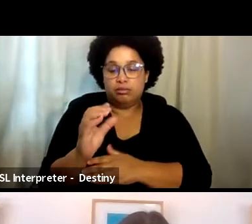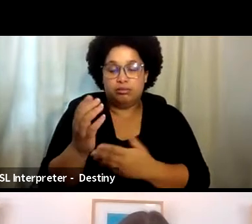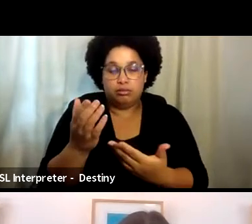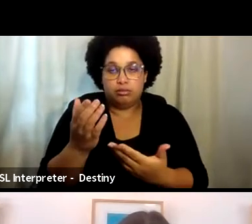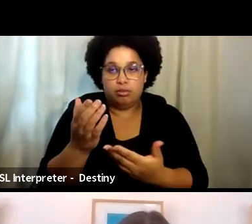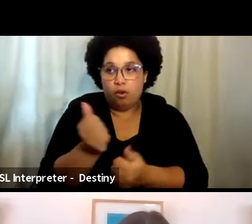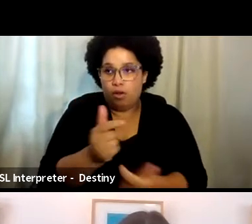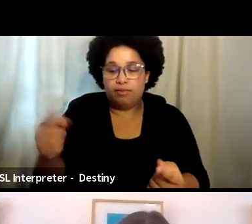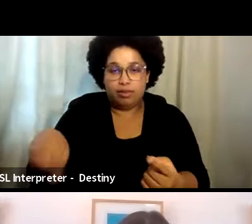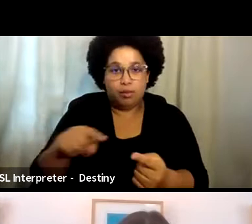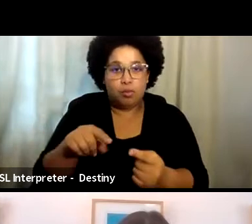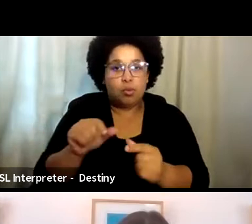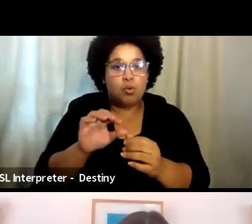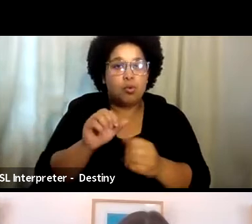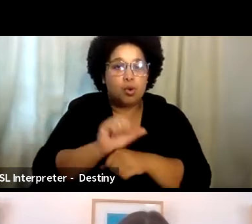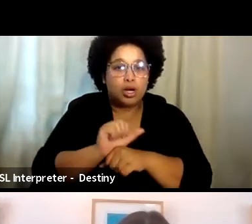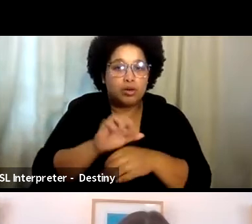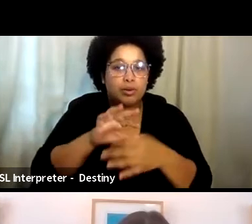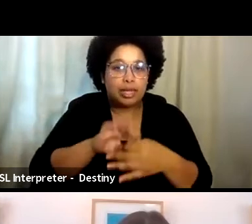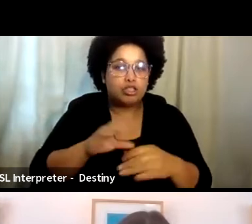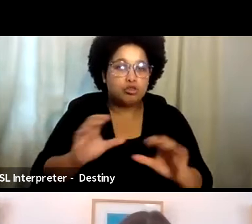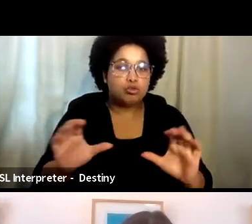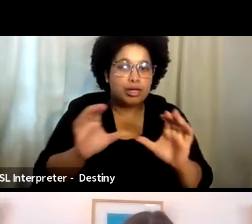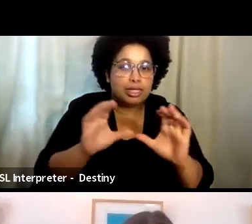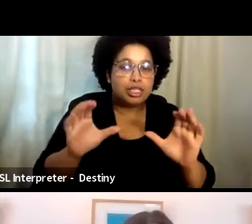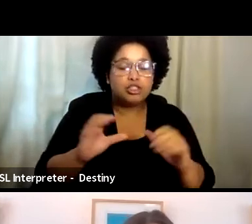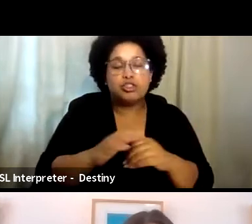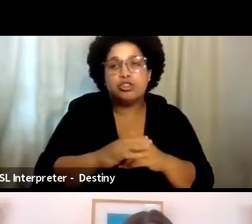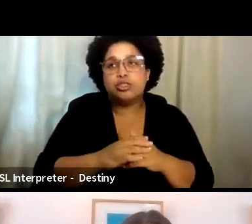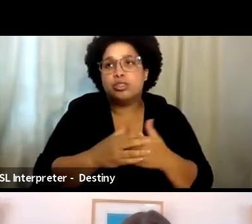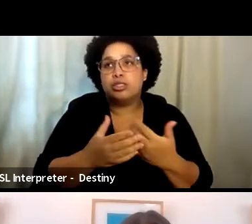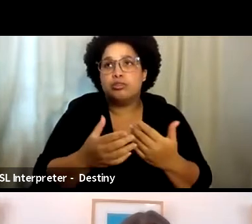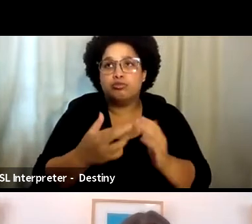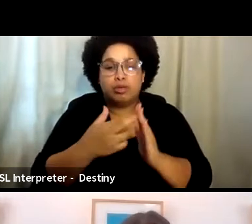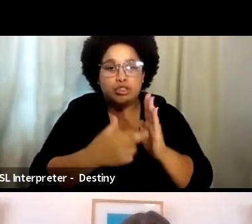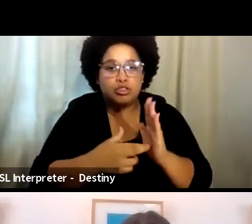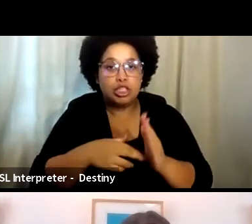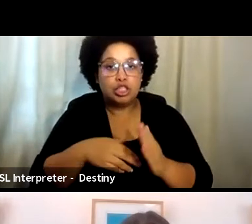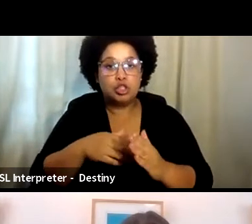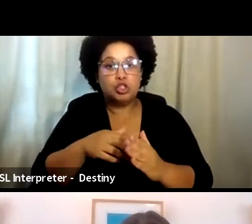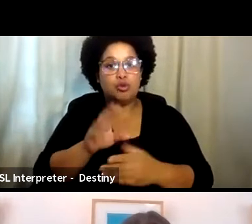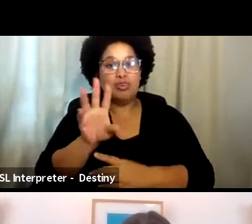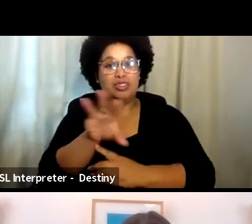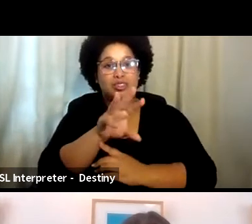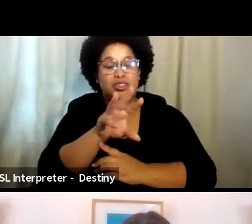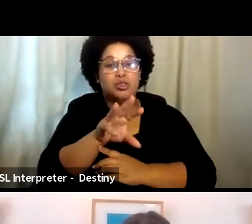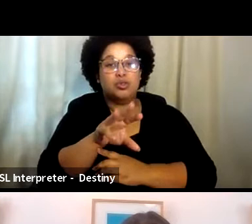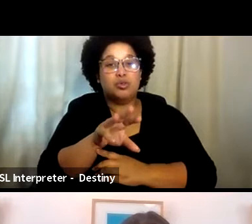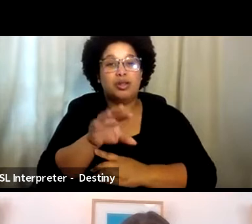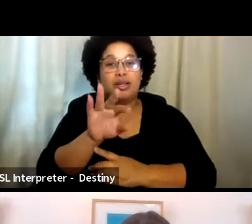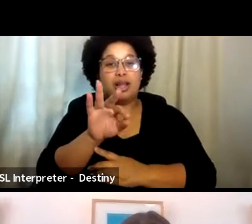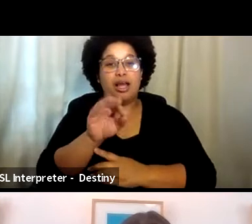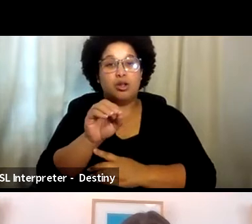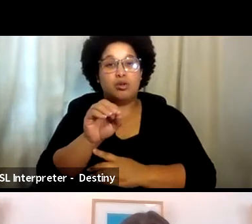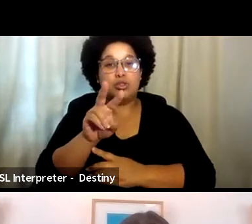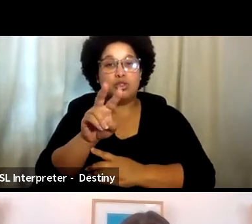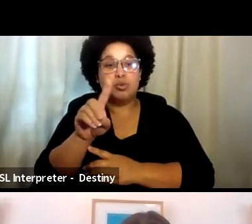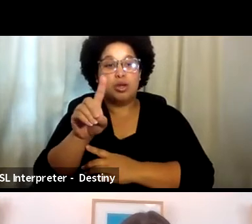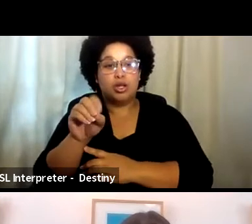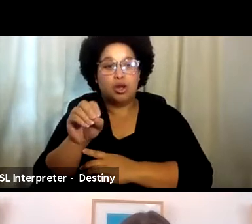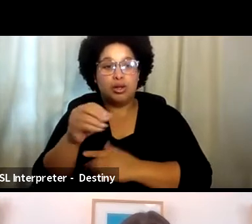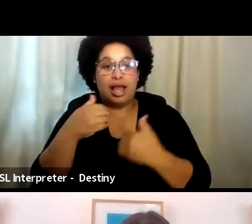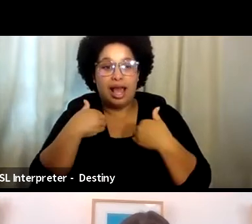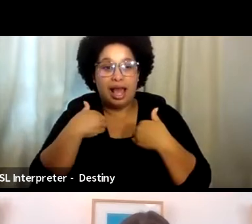working on the accreditation and the registry to shoot 90210 the reboot a year and a half ago. And to have a